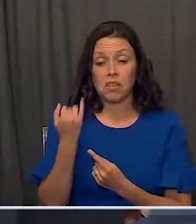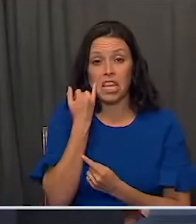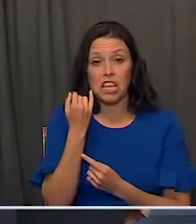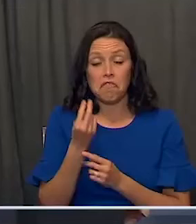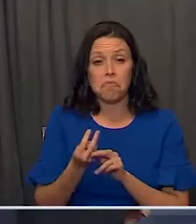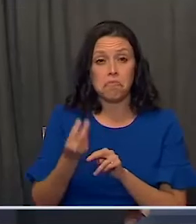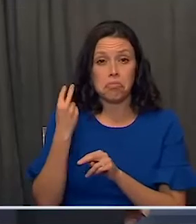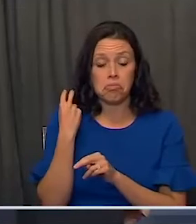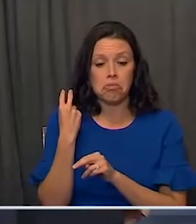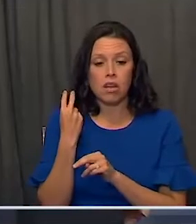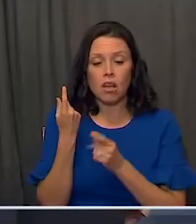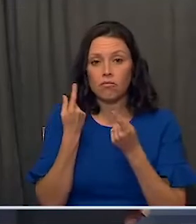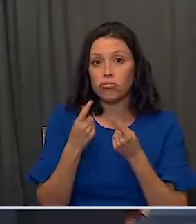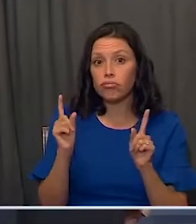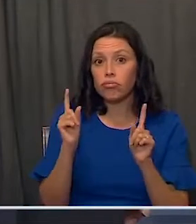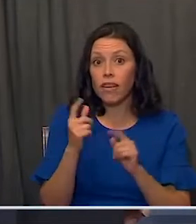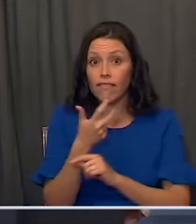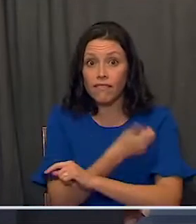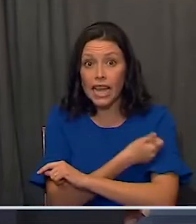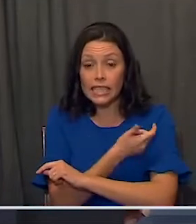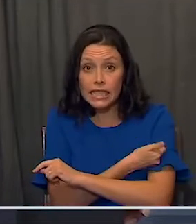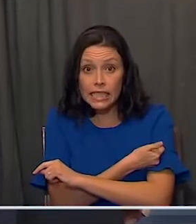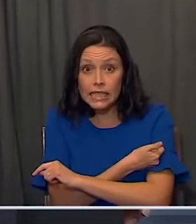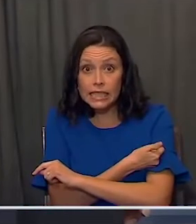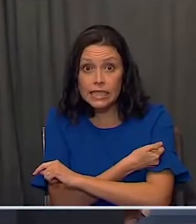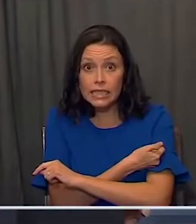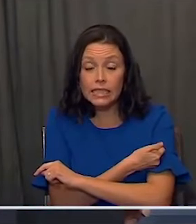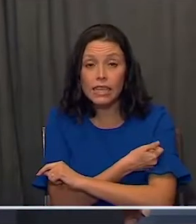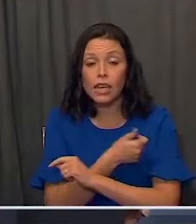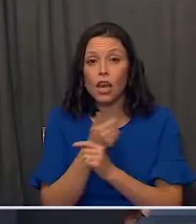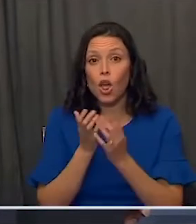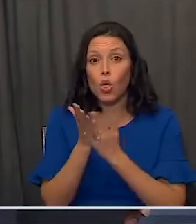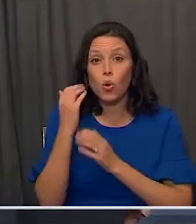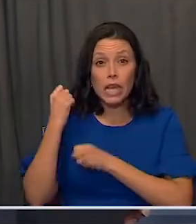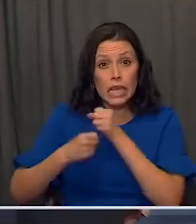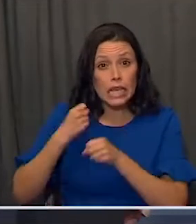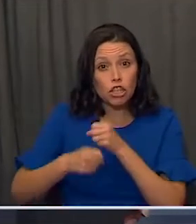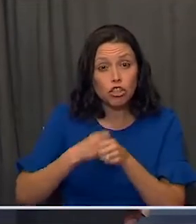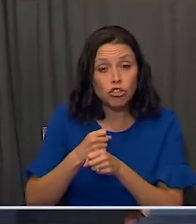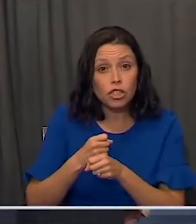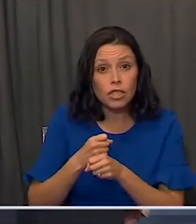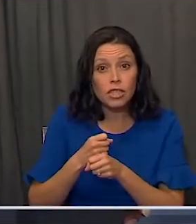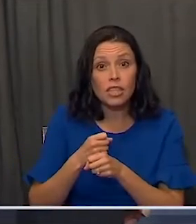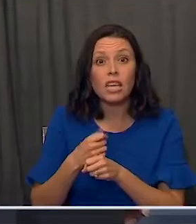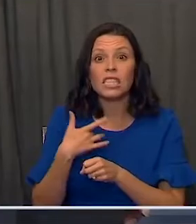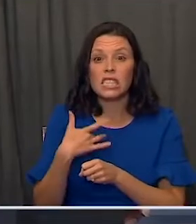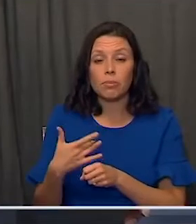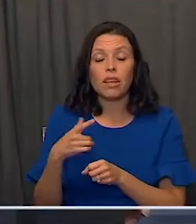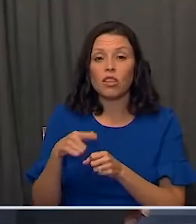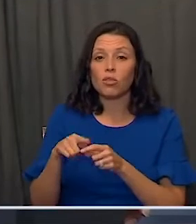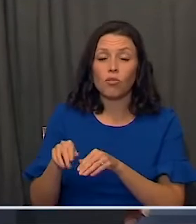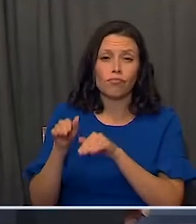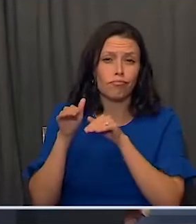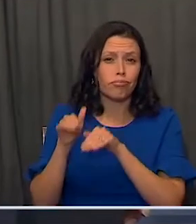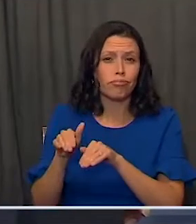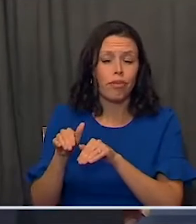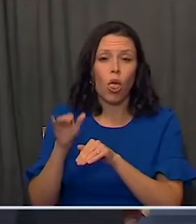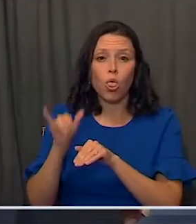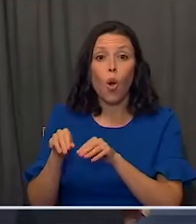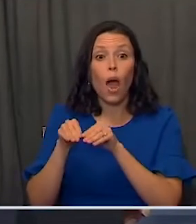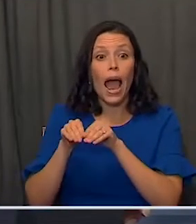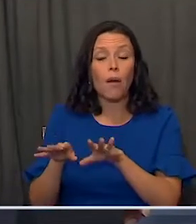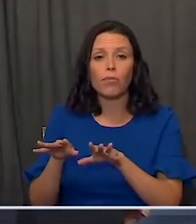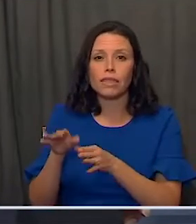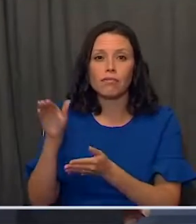you look at highly efficacious and effective vaccines, through the years, they've crushed formidable outbreaks